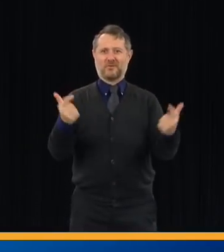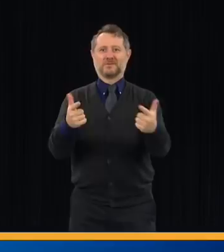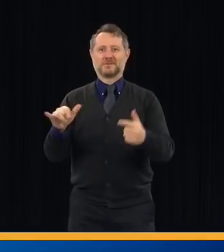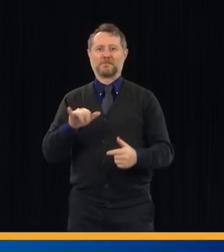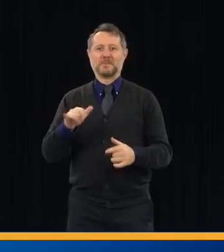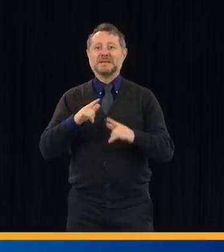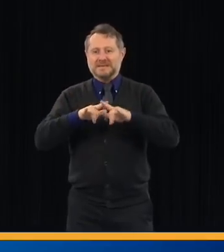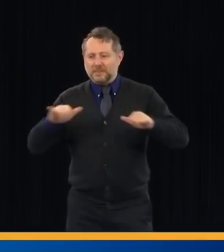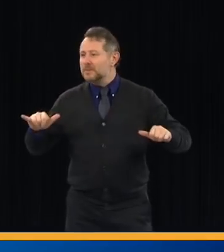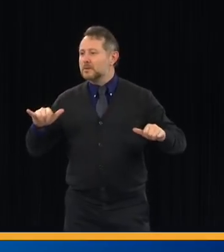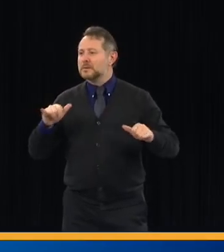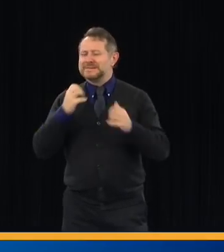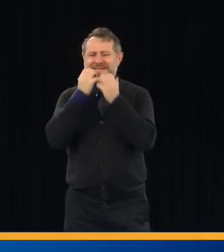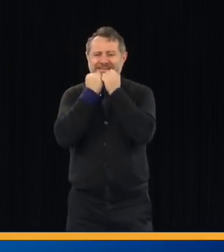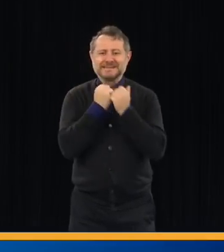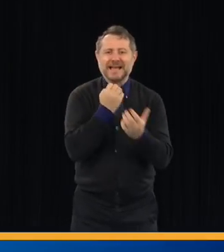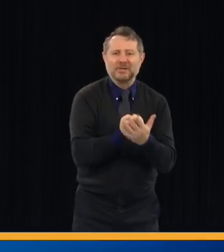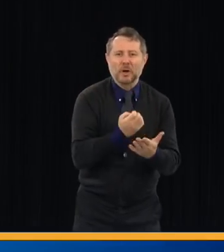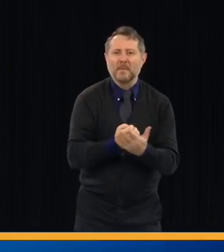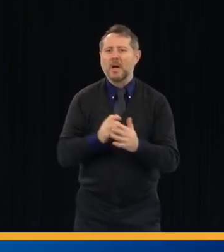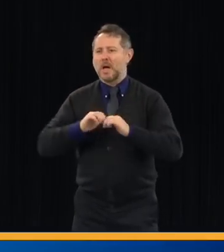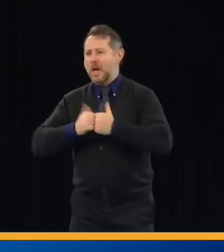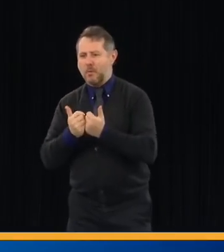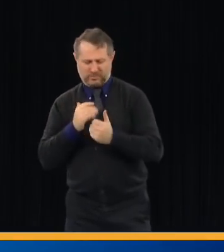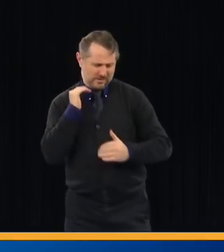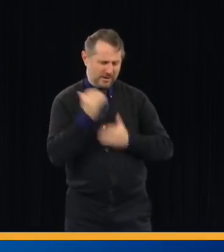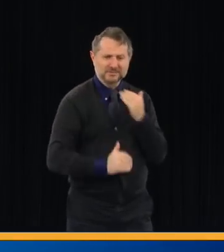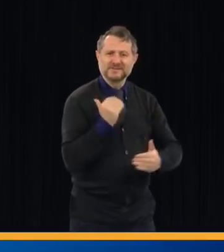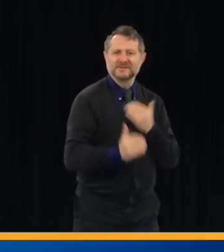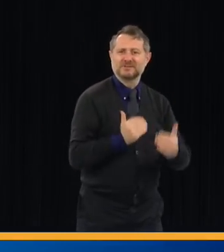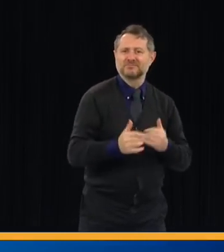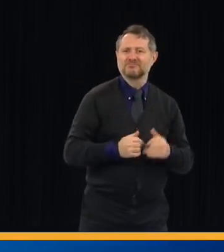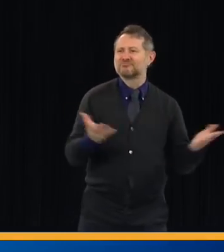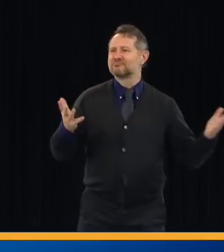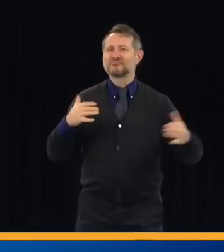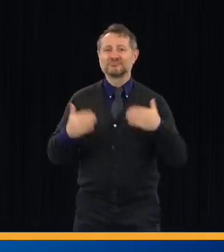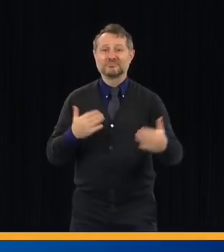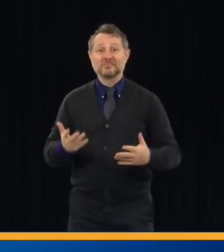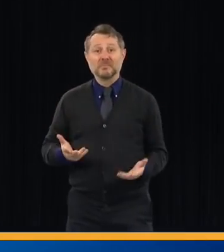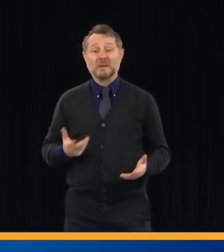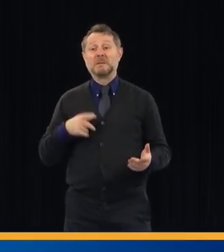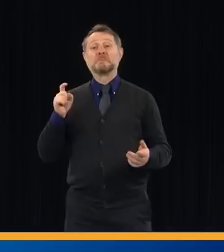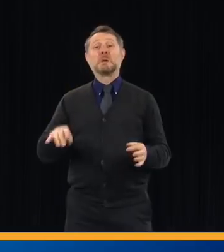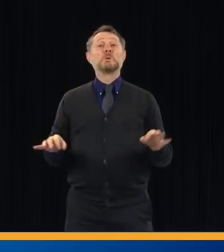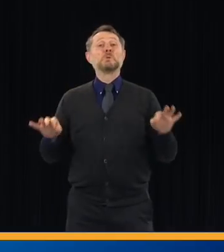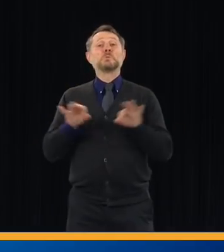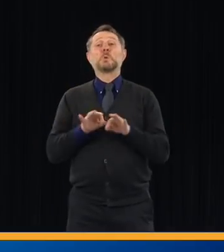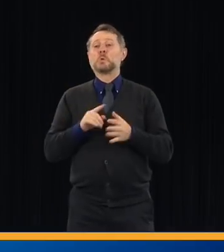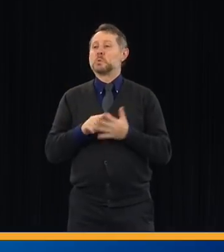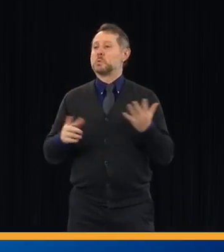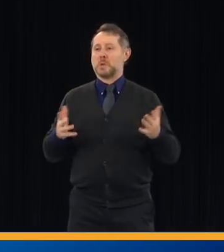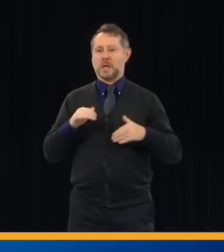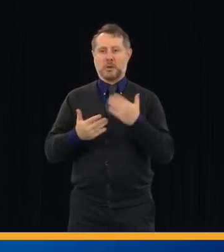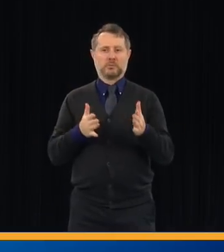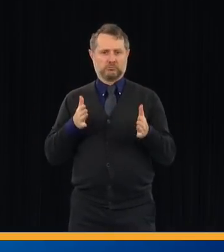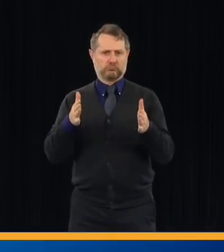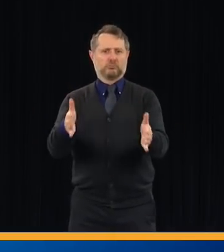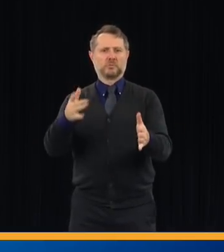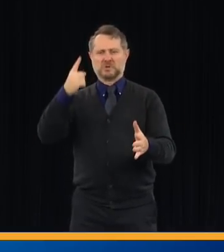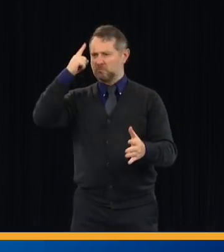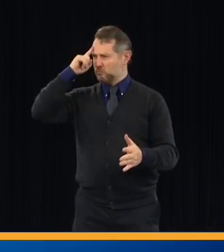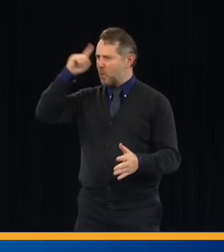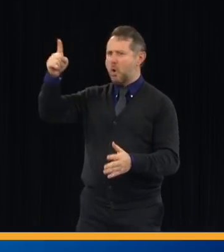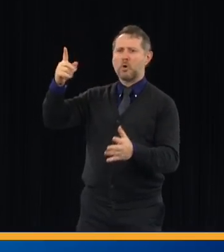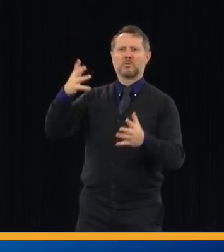strategy. How do you reopen, but how do you do it in a way that is smart from a public health point of view?